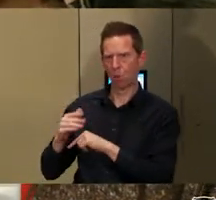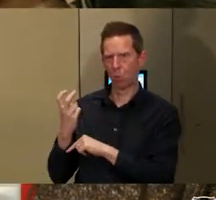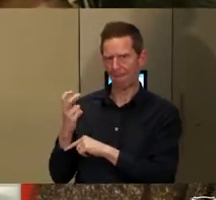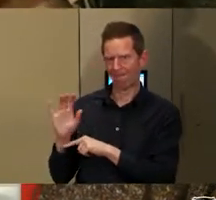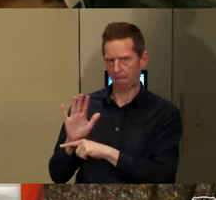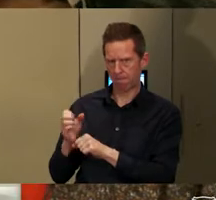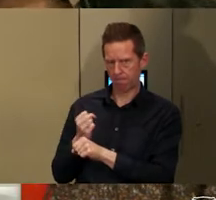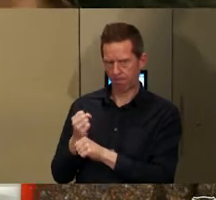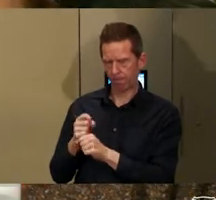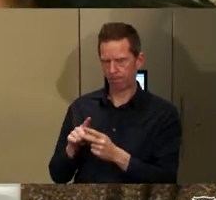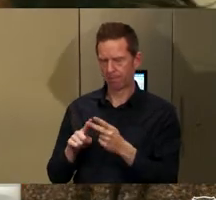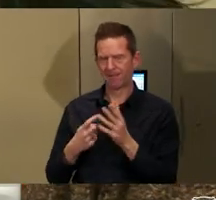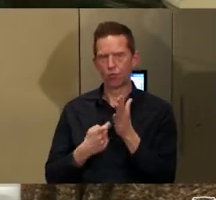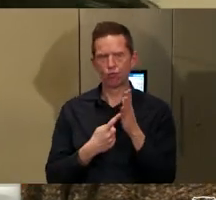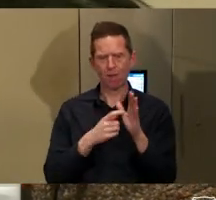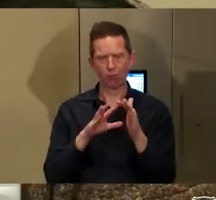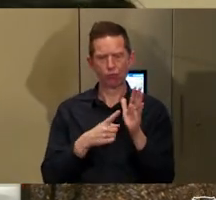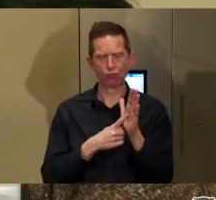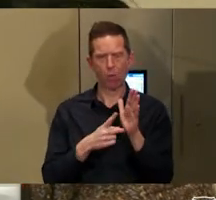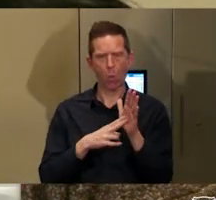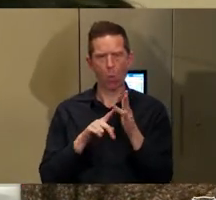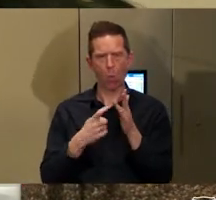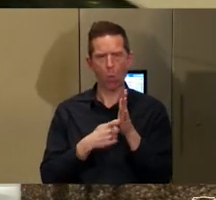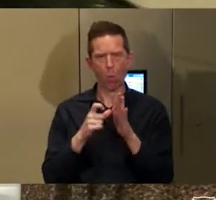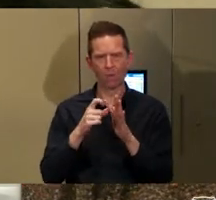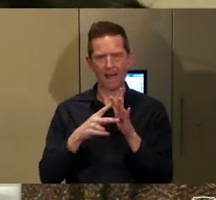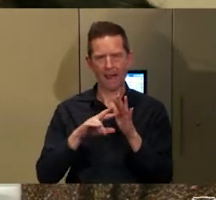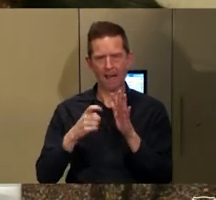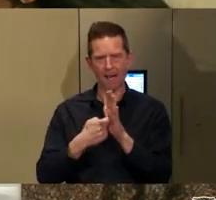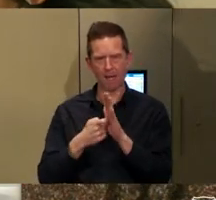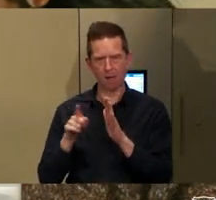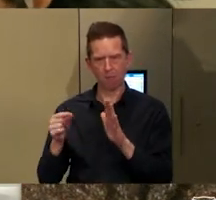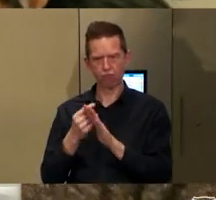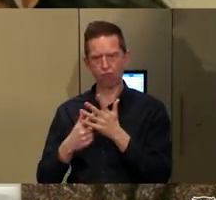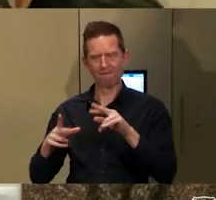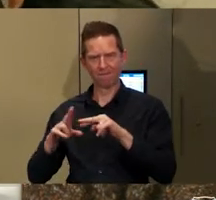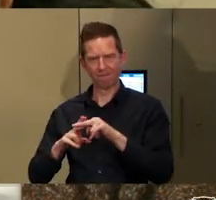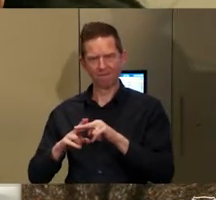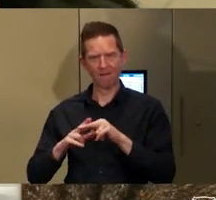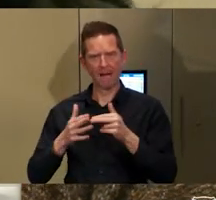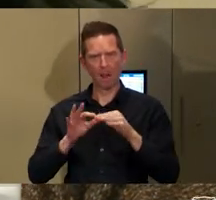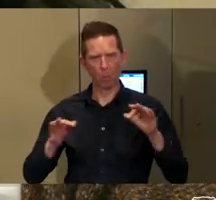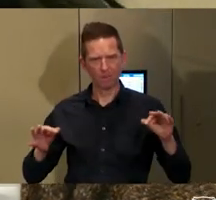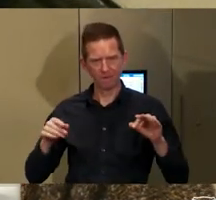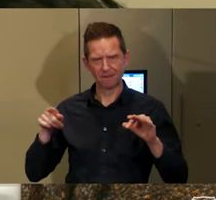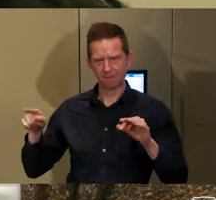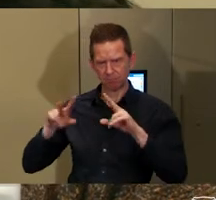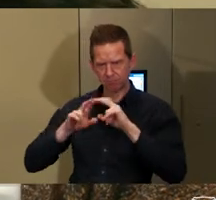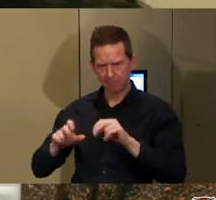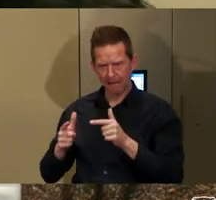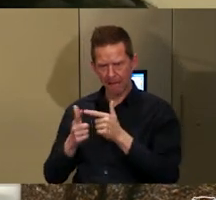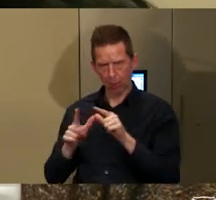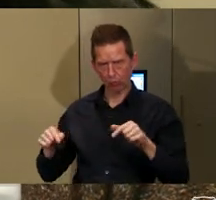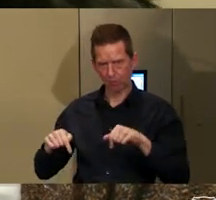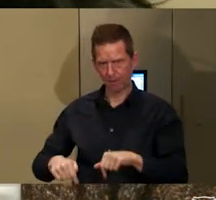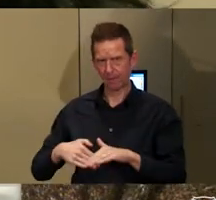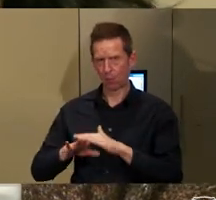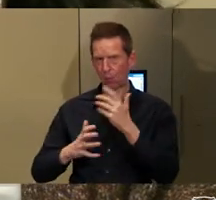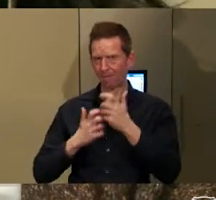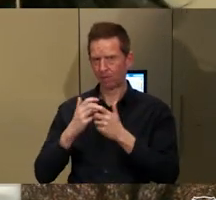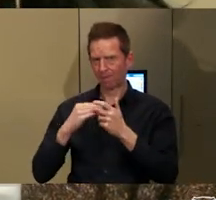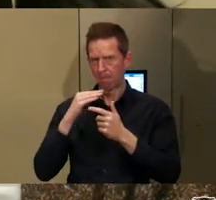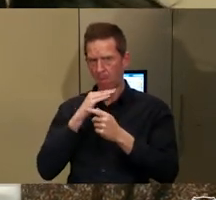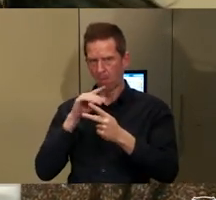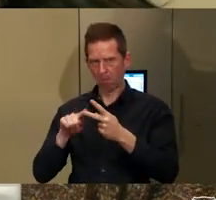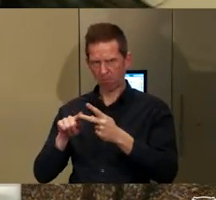Rachel Nordlinger is a Professor of Linguistics and a Director of the Research Unit for Indigenous Language here at the University of Melbourne. And